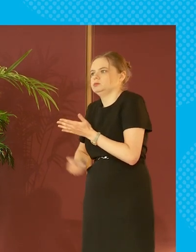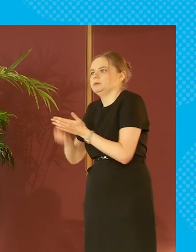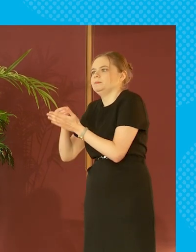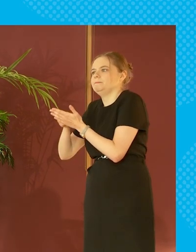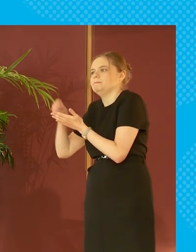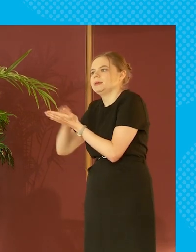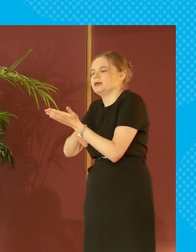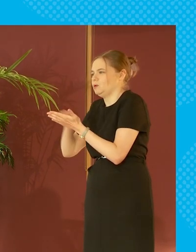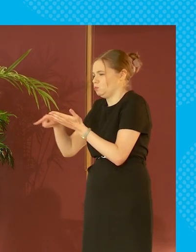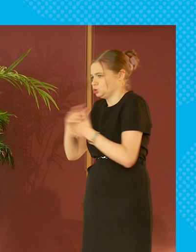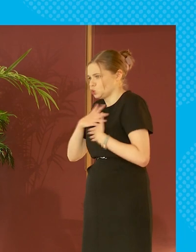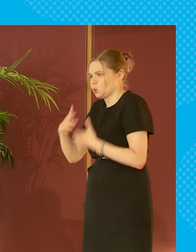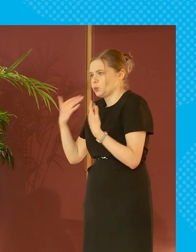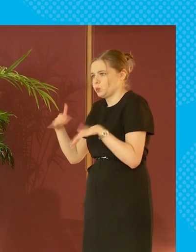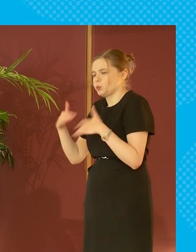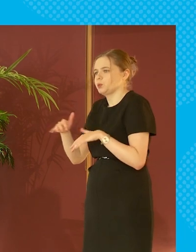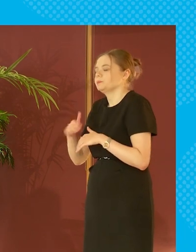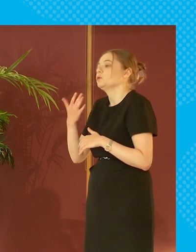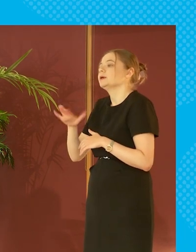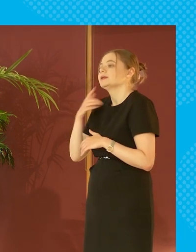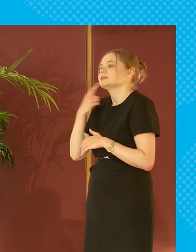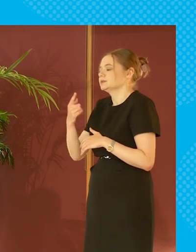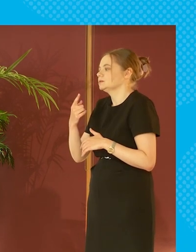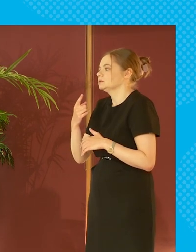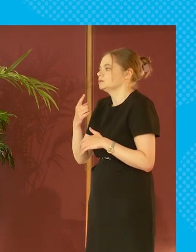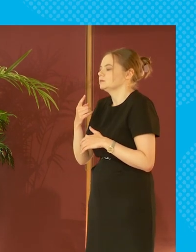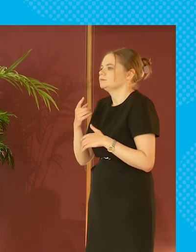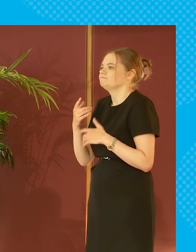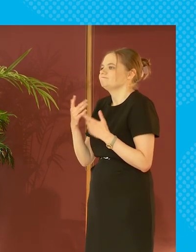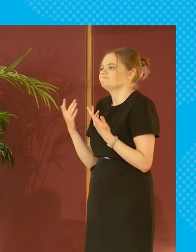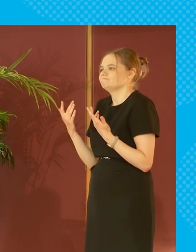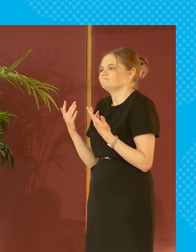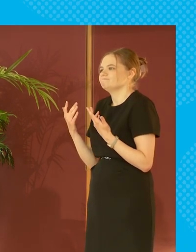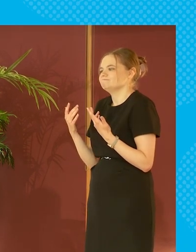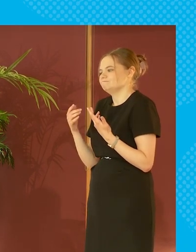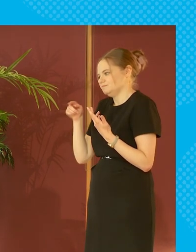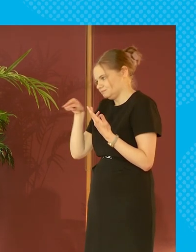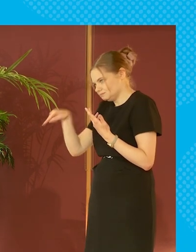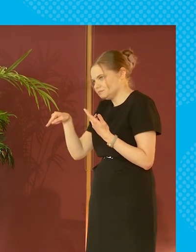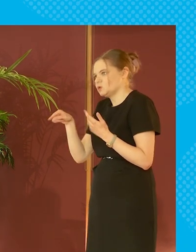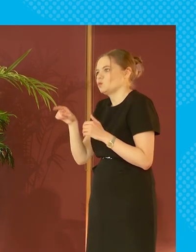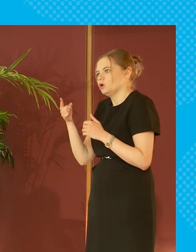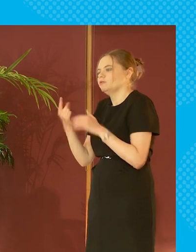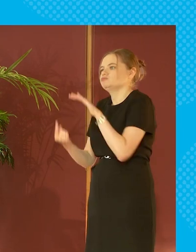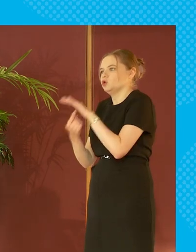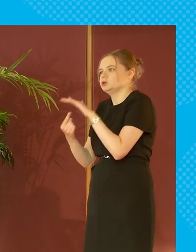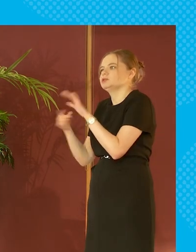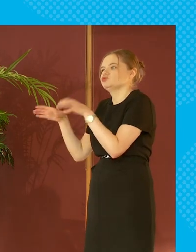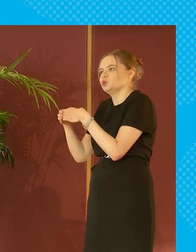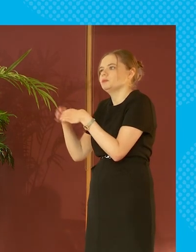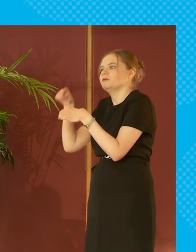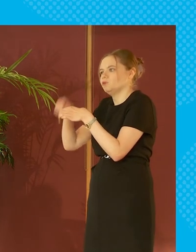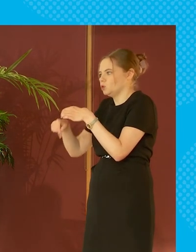shocking and as satvat said these are one of the allegedly and frankly misnomered priority groups for tackling